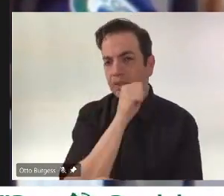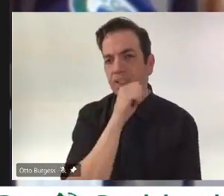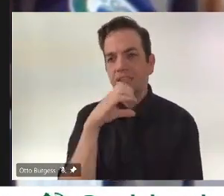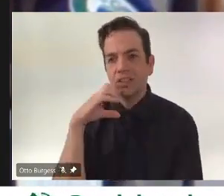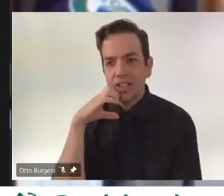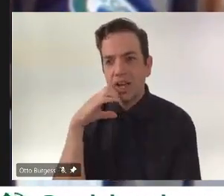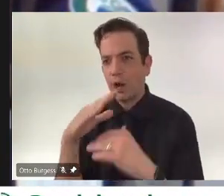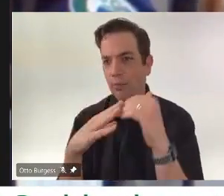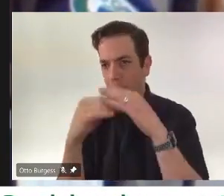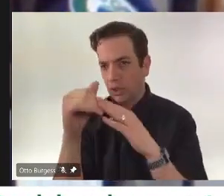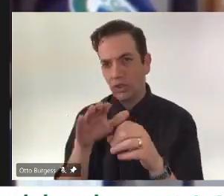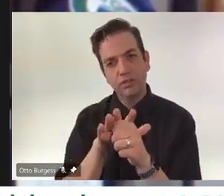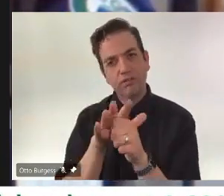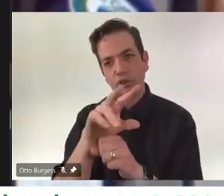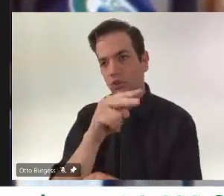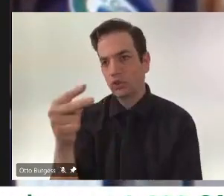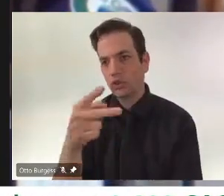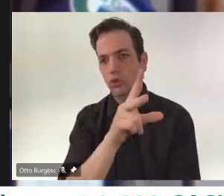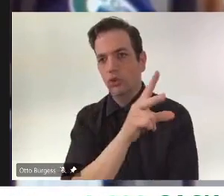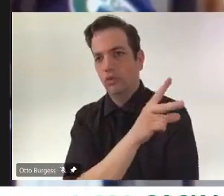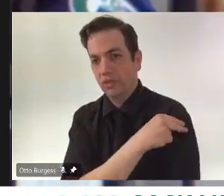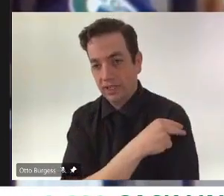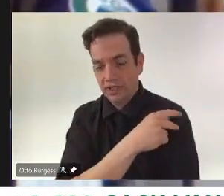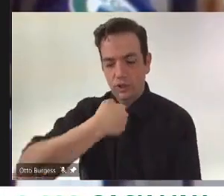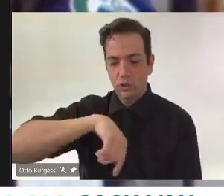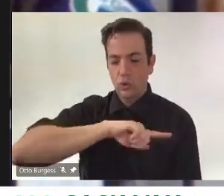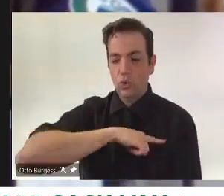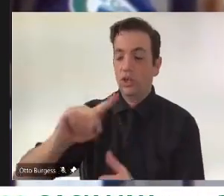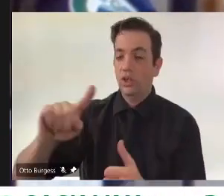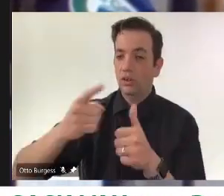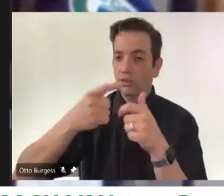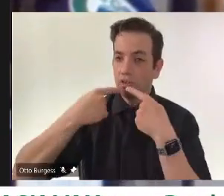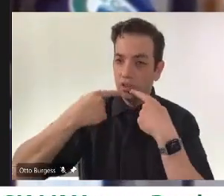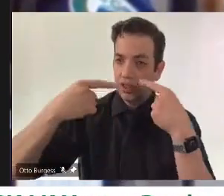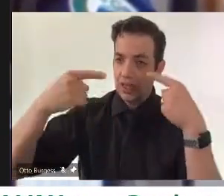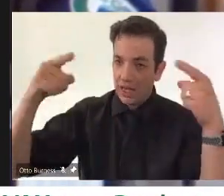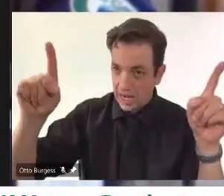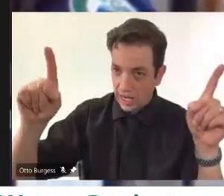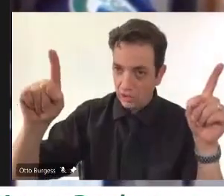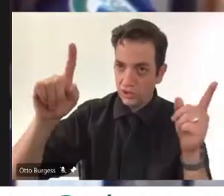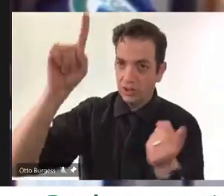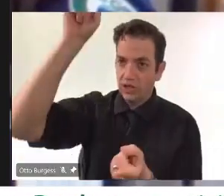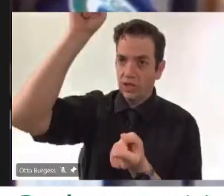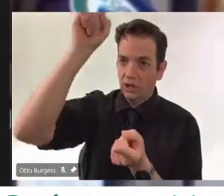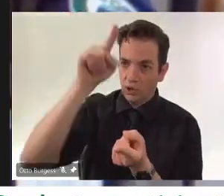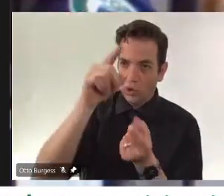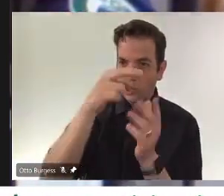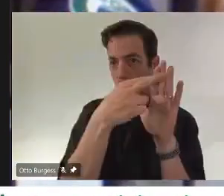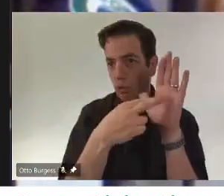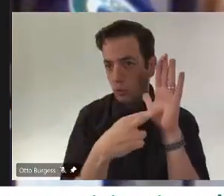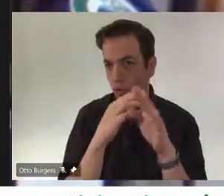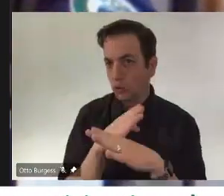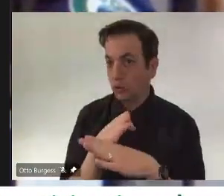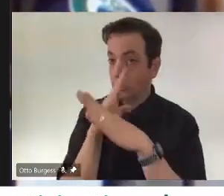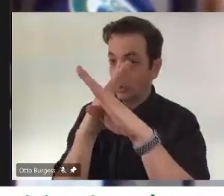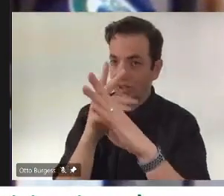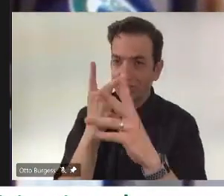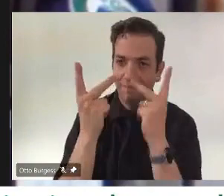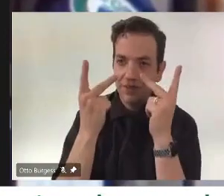we first announced the visitation, the easing of the visitation restrictions about three or so odd weeks ago,